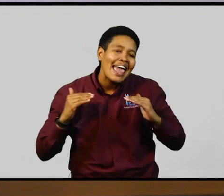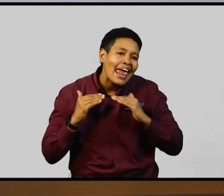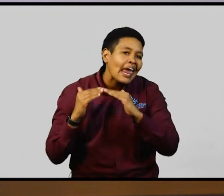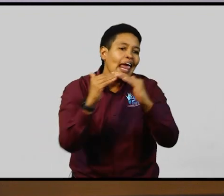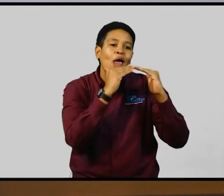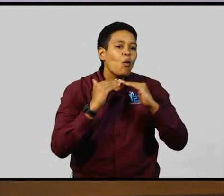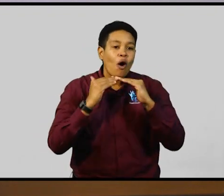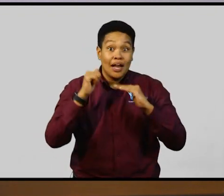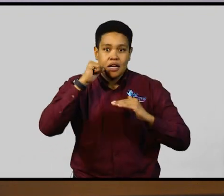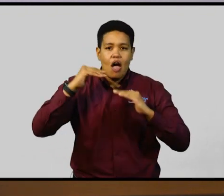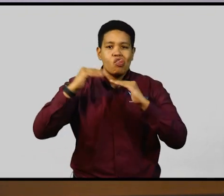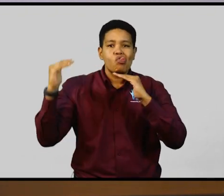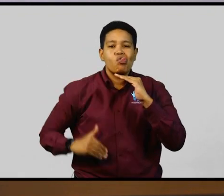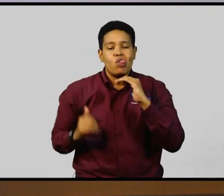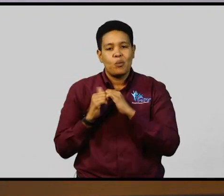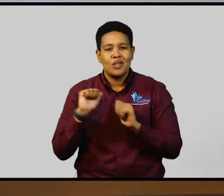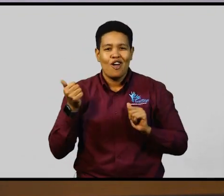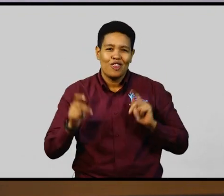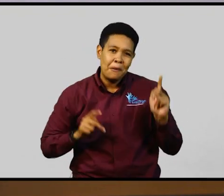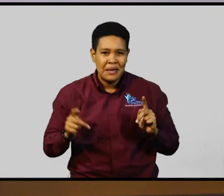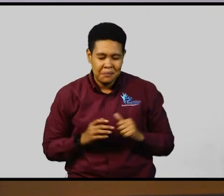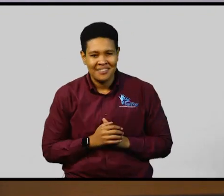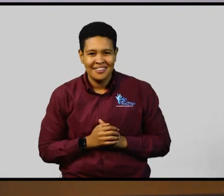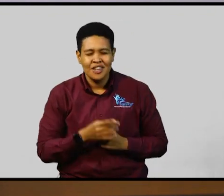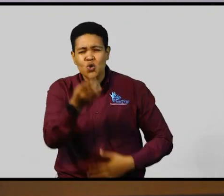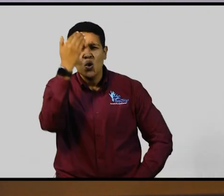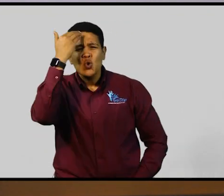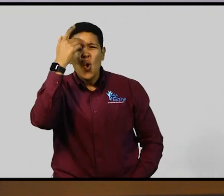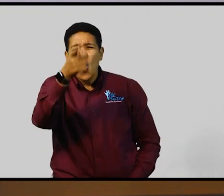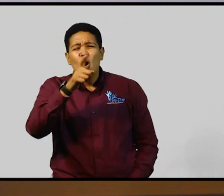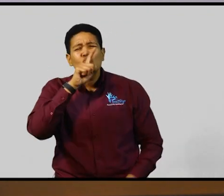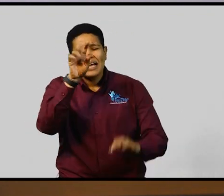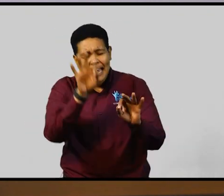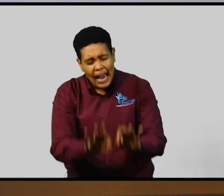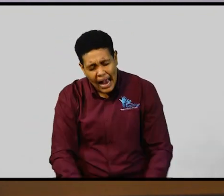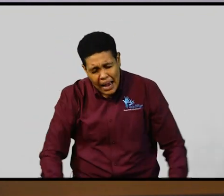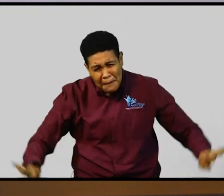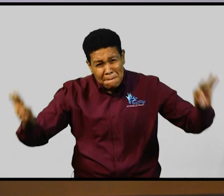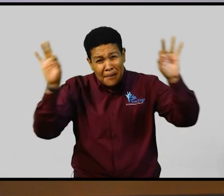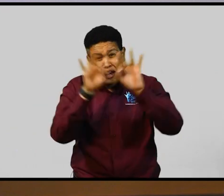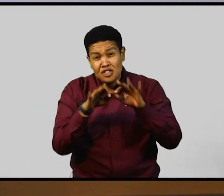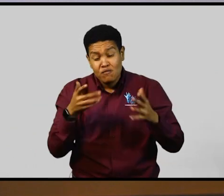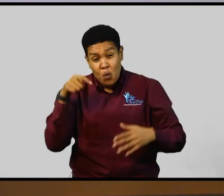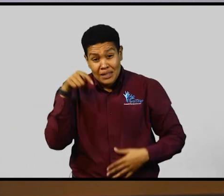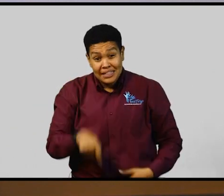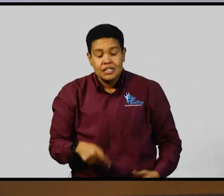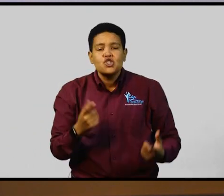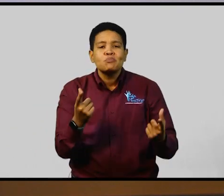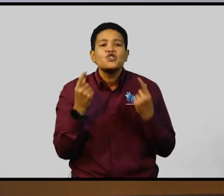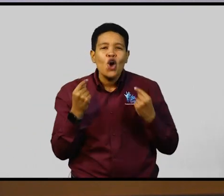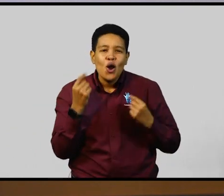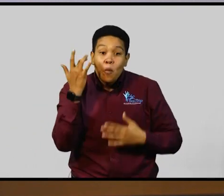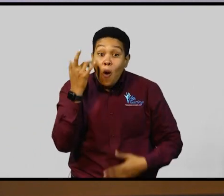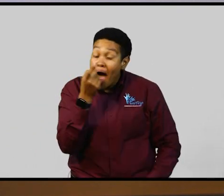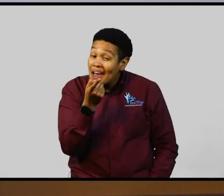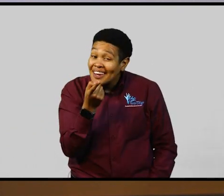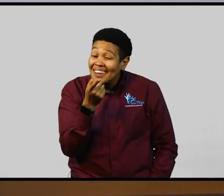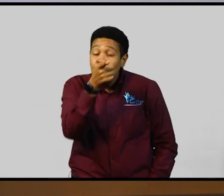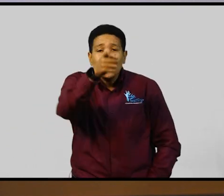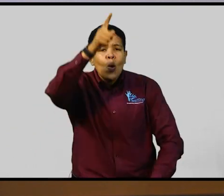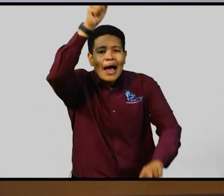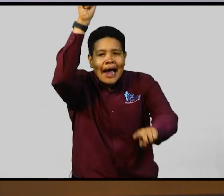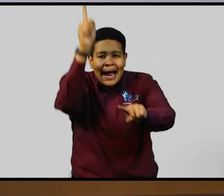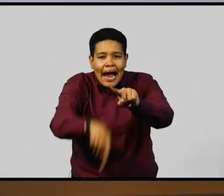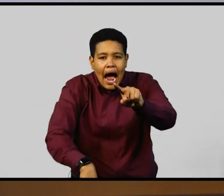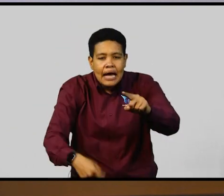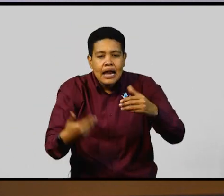with others. So, you know, it is imperative that this be done because you can't have